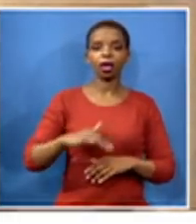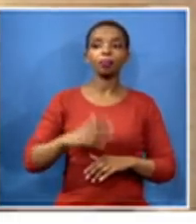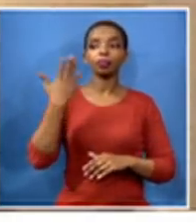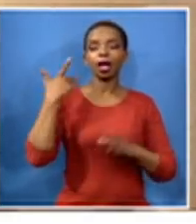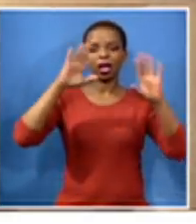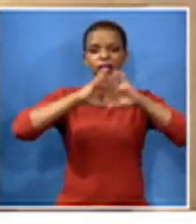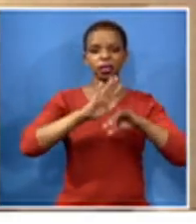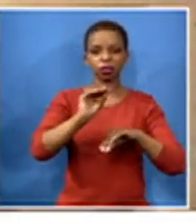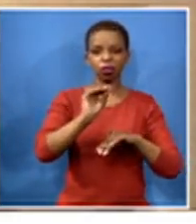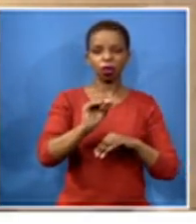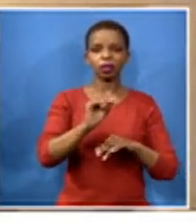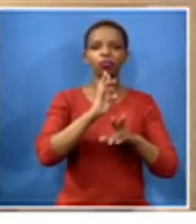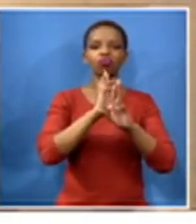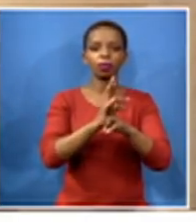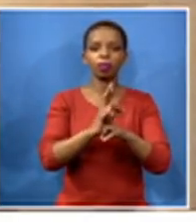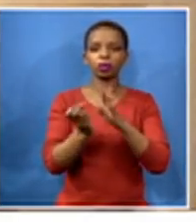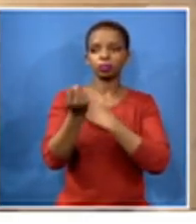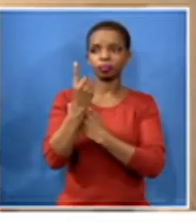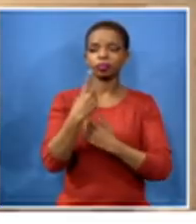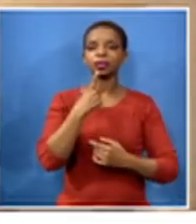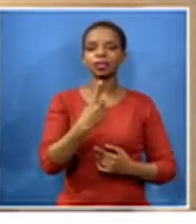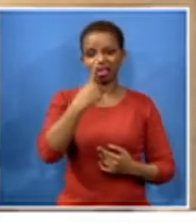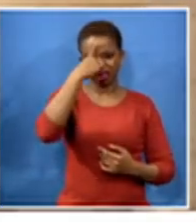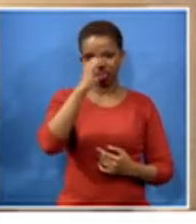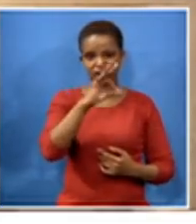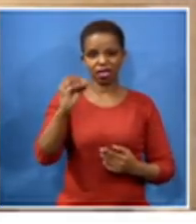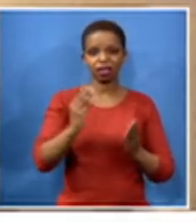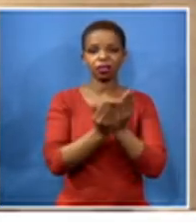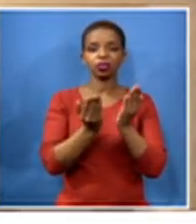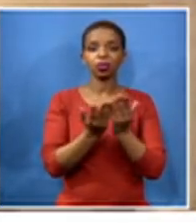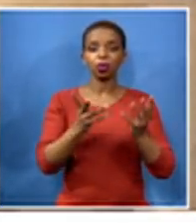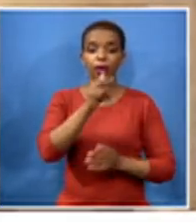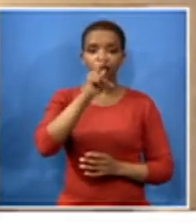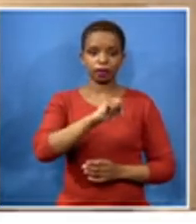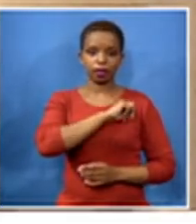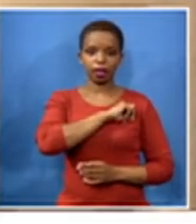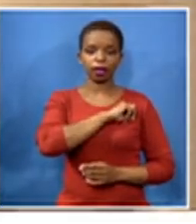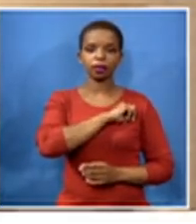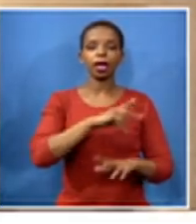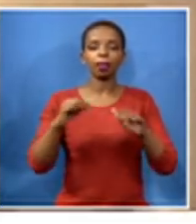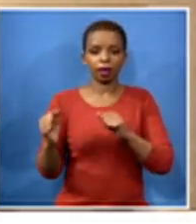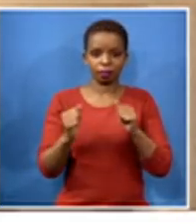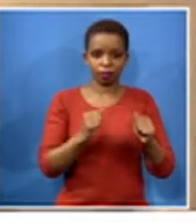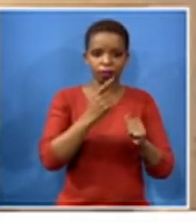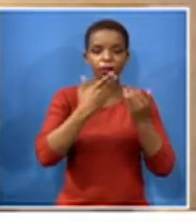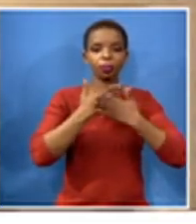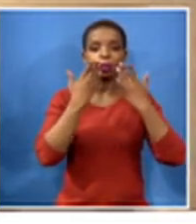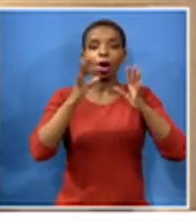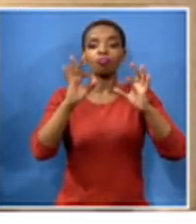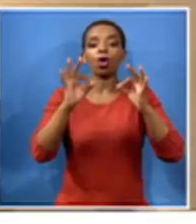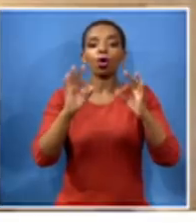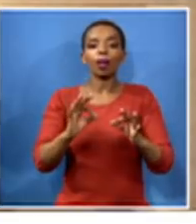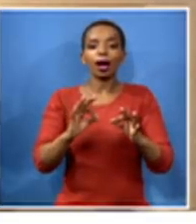there are about uh i think 300 schools in case at n that are still without uh proper sanitation